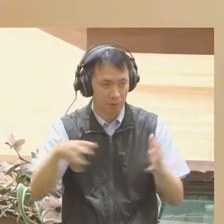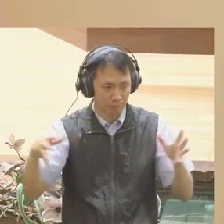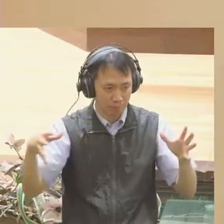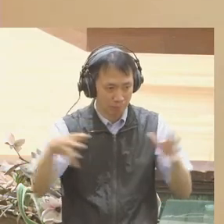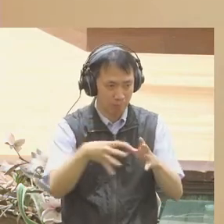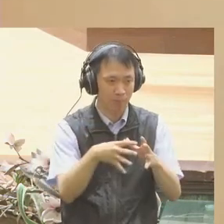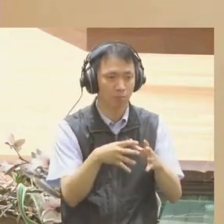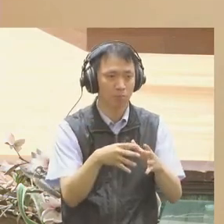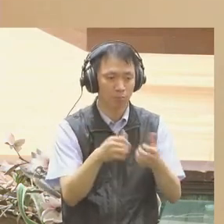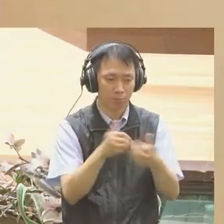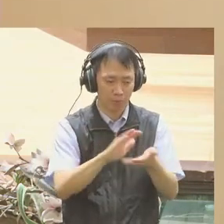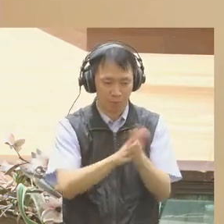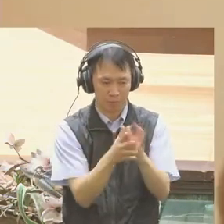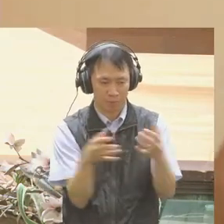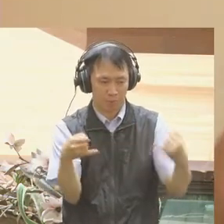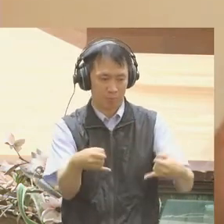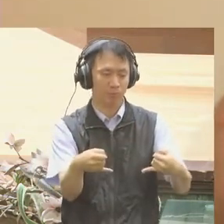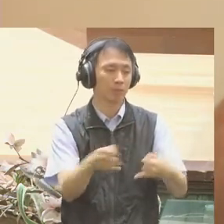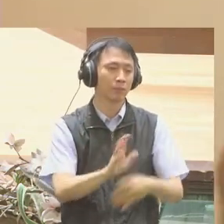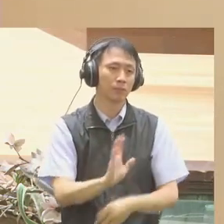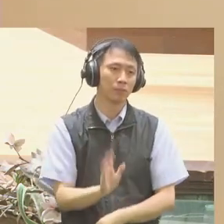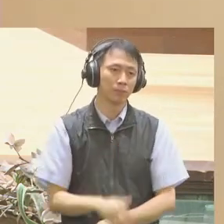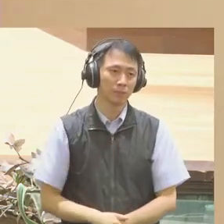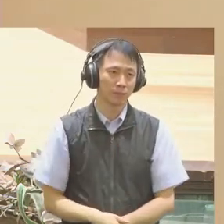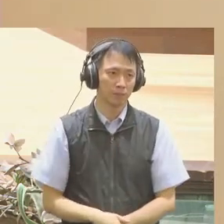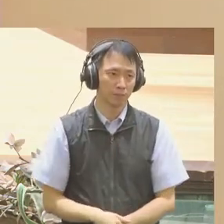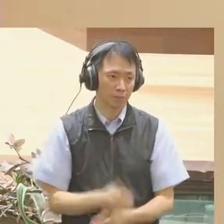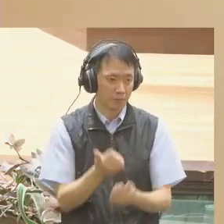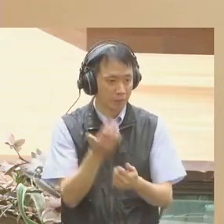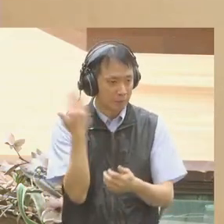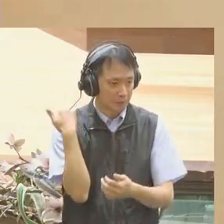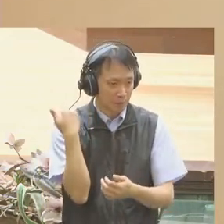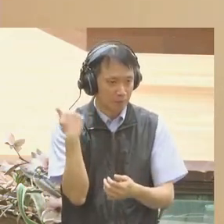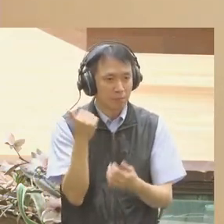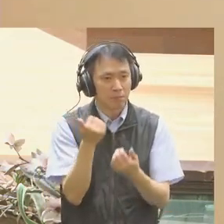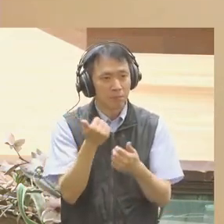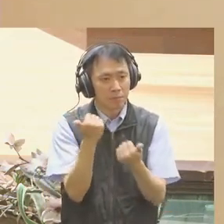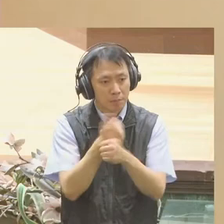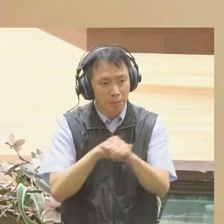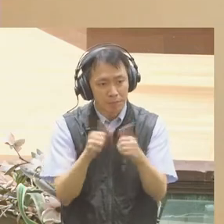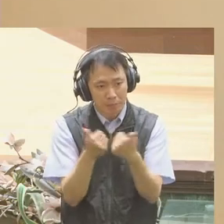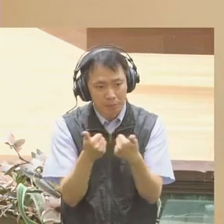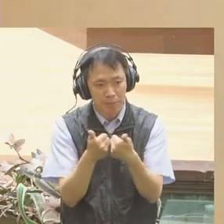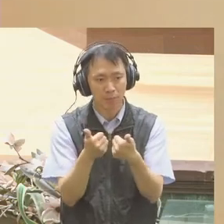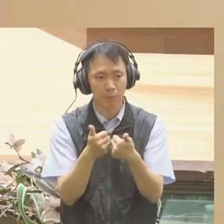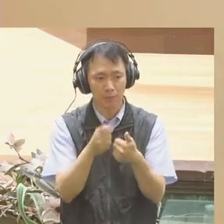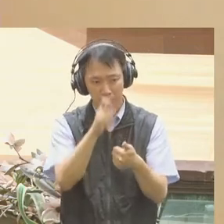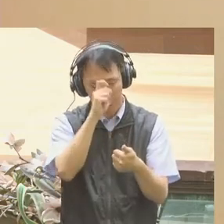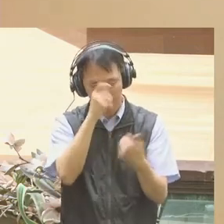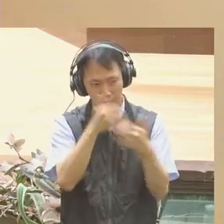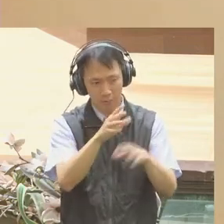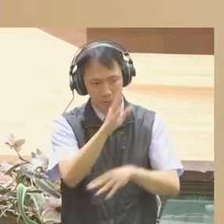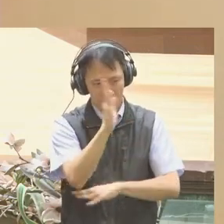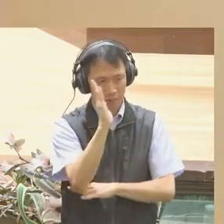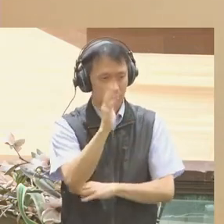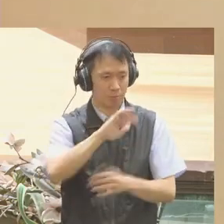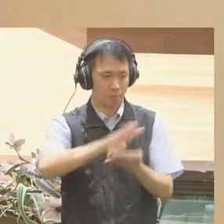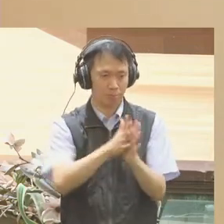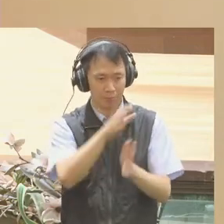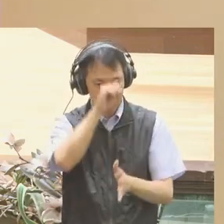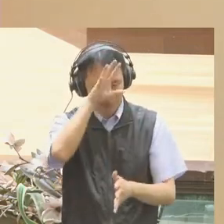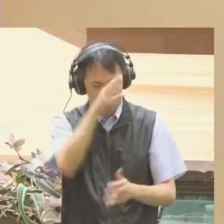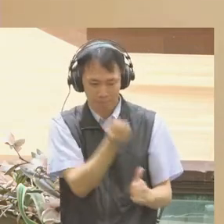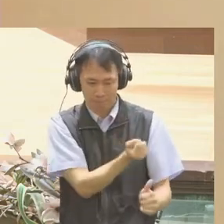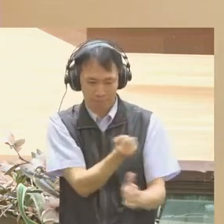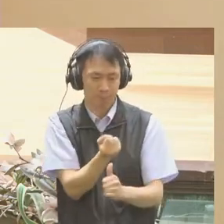government were intentionally designed to break the back of faction. Crippled by faction, we as